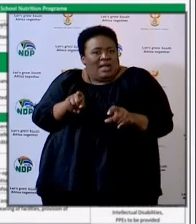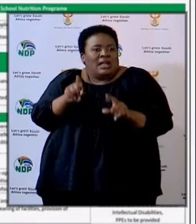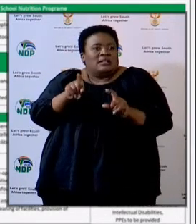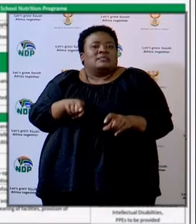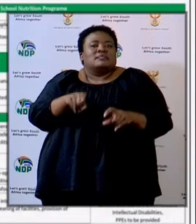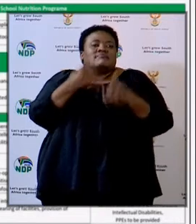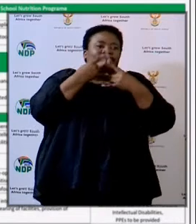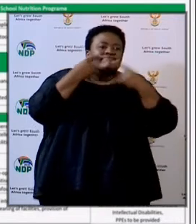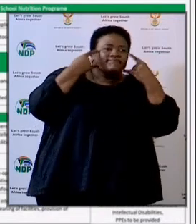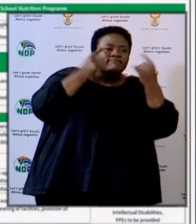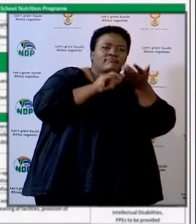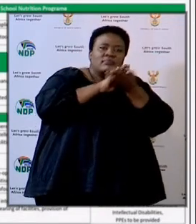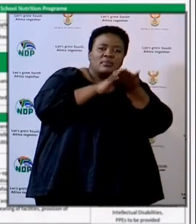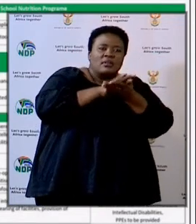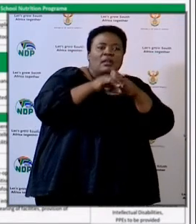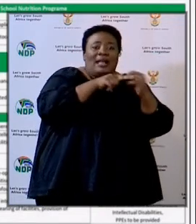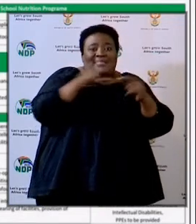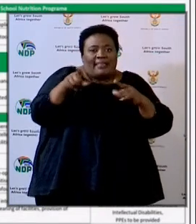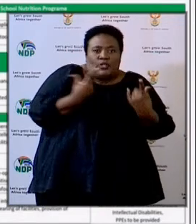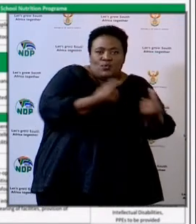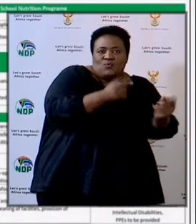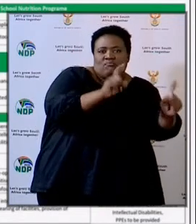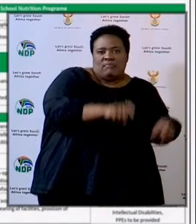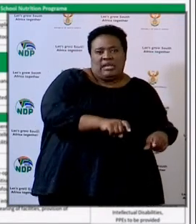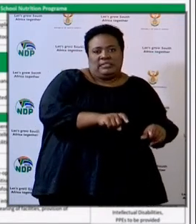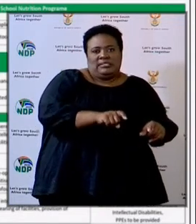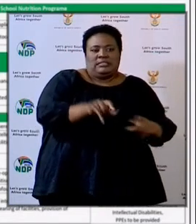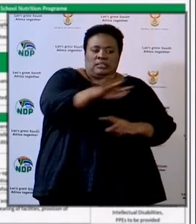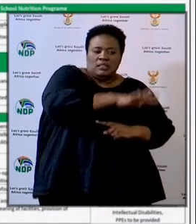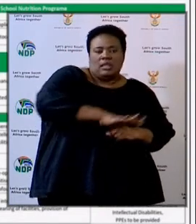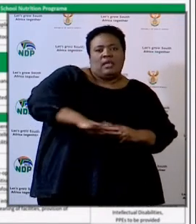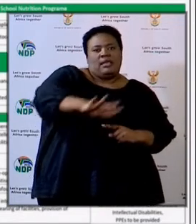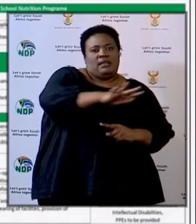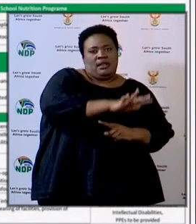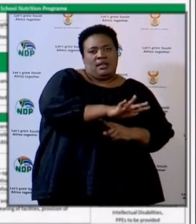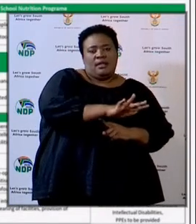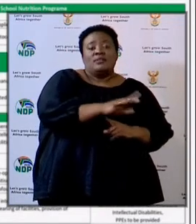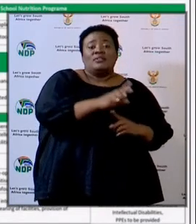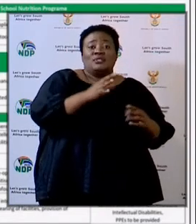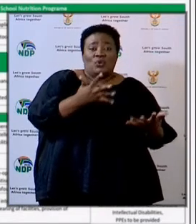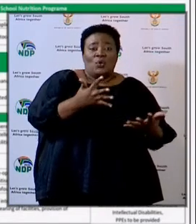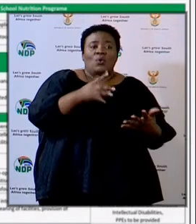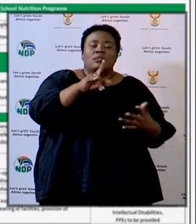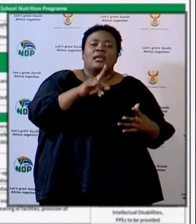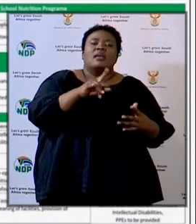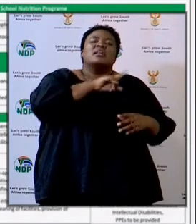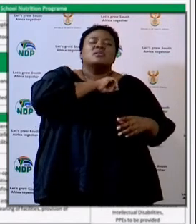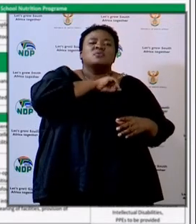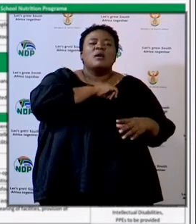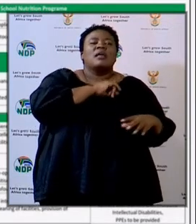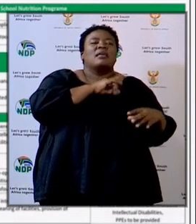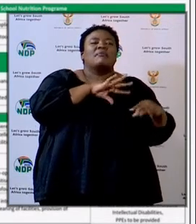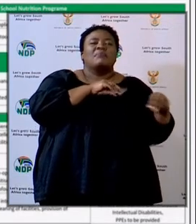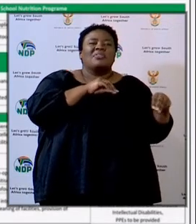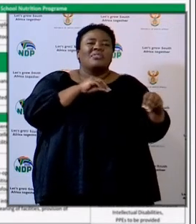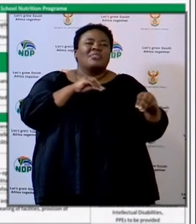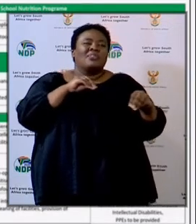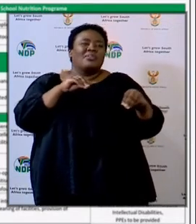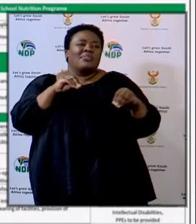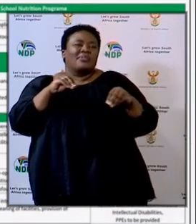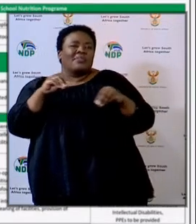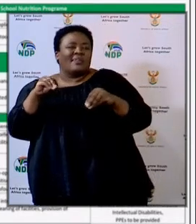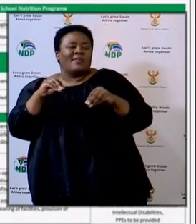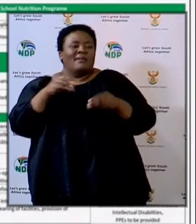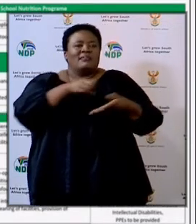them. And it delayed the delivery in these areas, and it brought the performance of the Eastern Cape as a whole